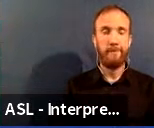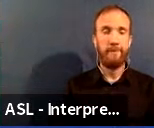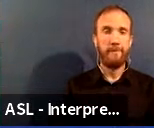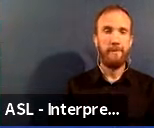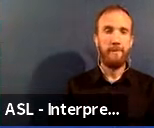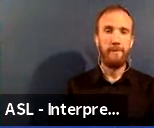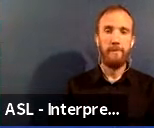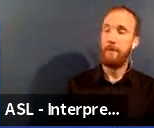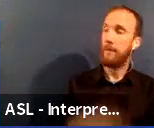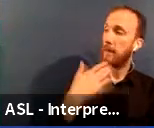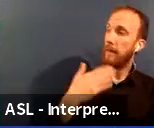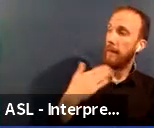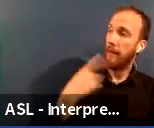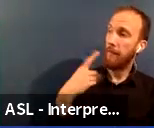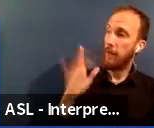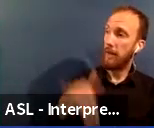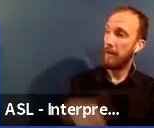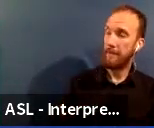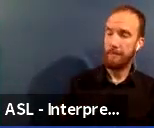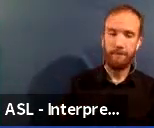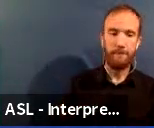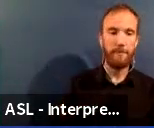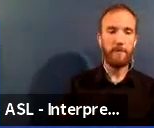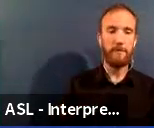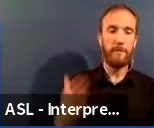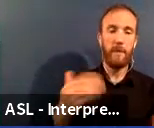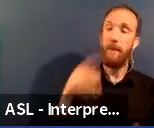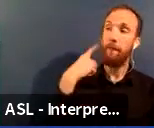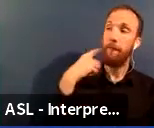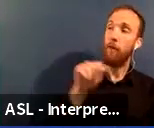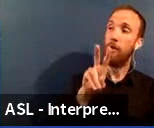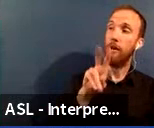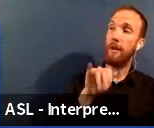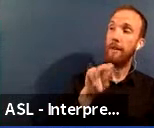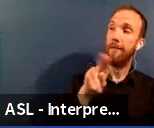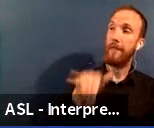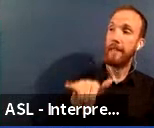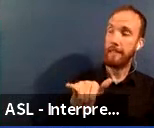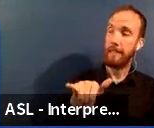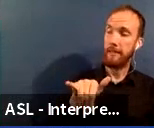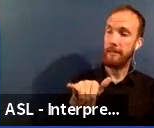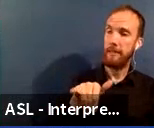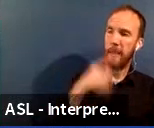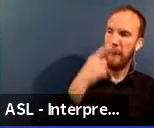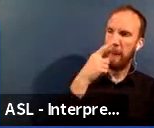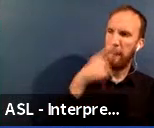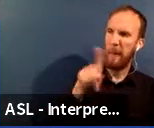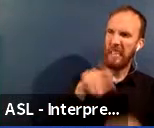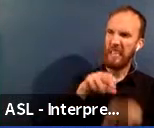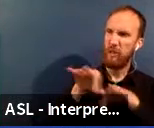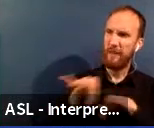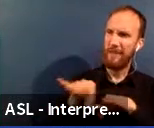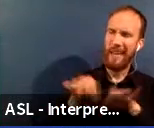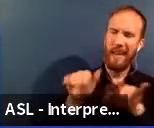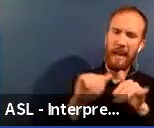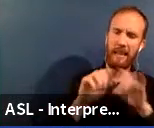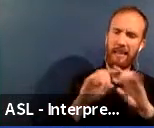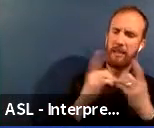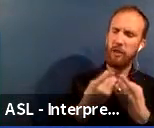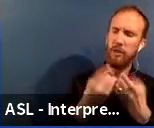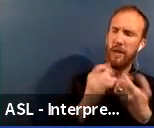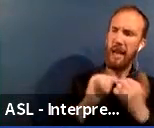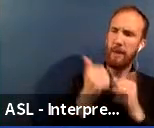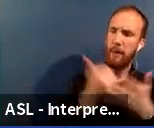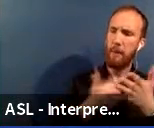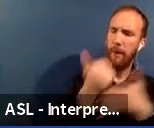Thank you for that overview. This next question is for Vinny. Can you describe how the district prioritizes the projects